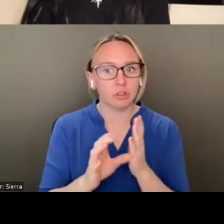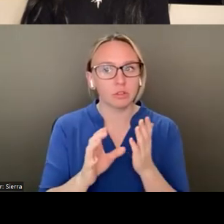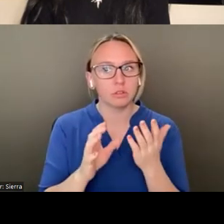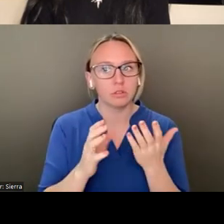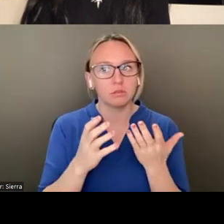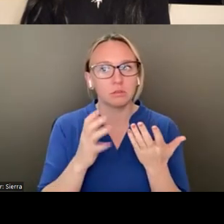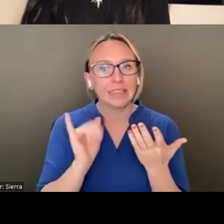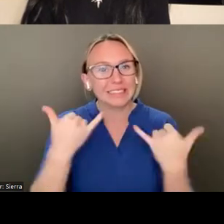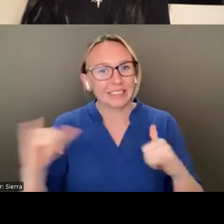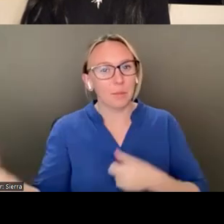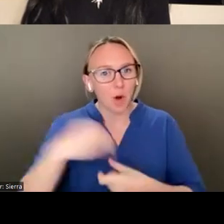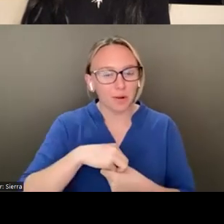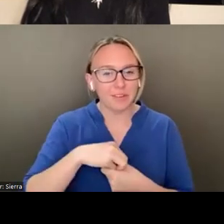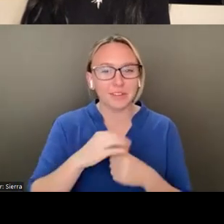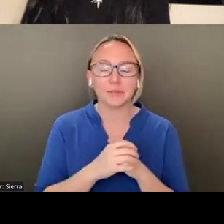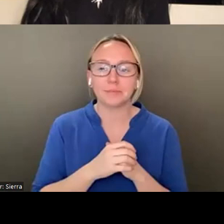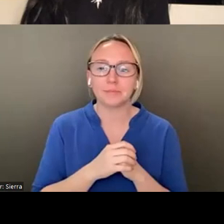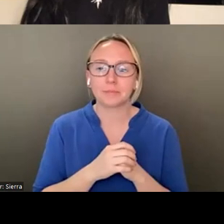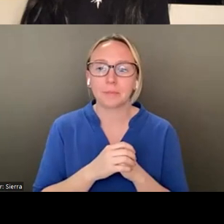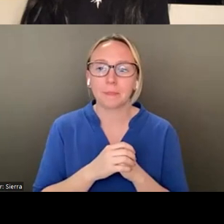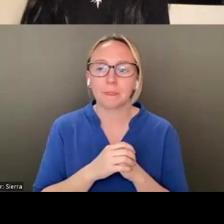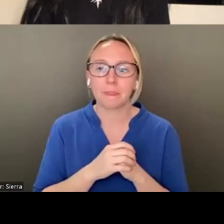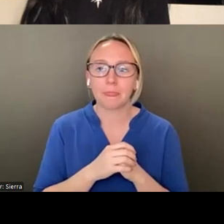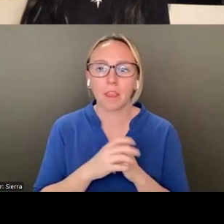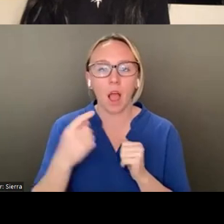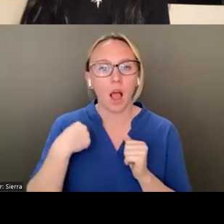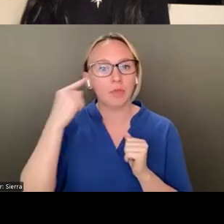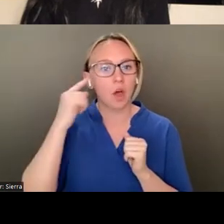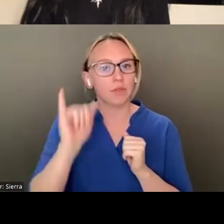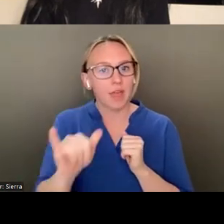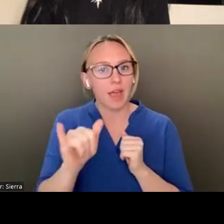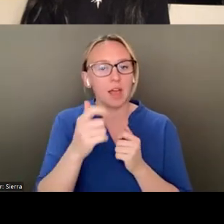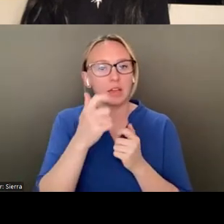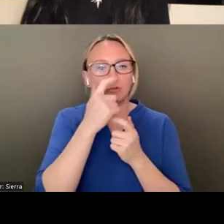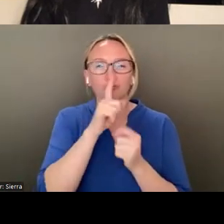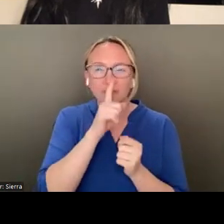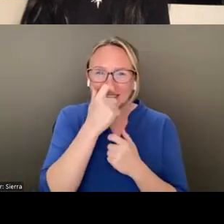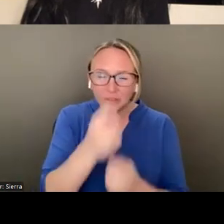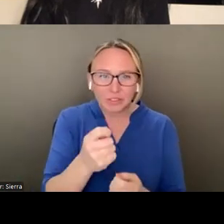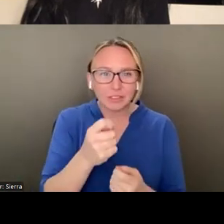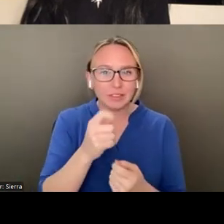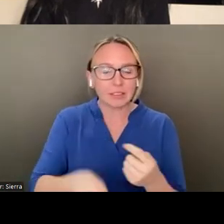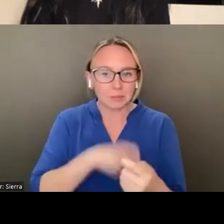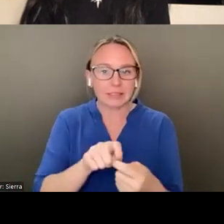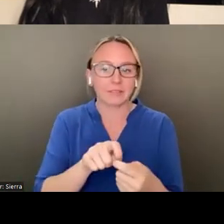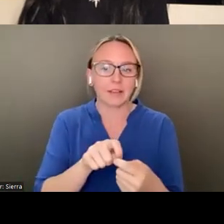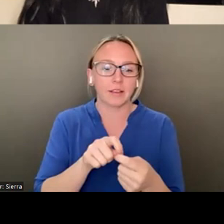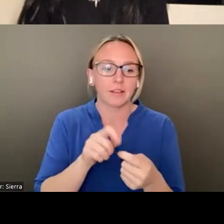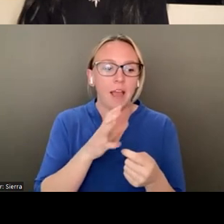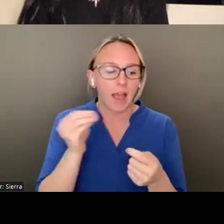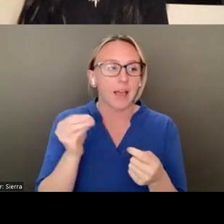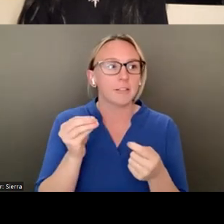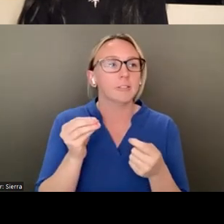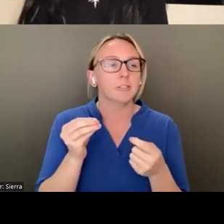And so I just thought that that was a really interesting and a really specific and therefore decisive way